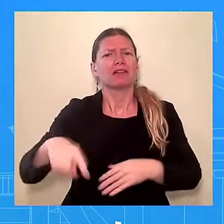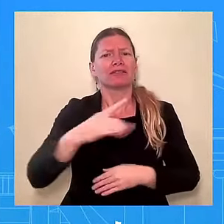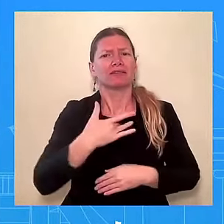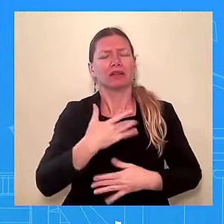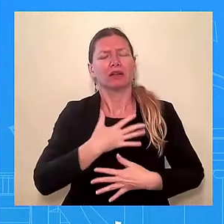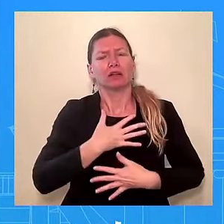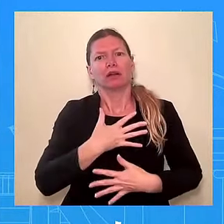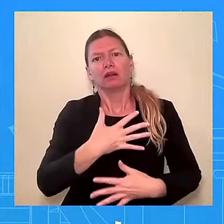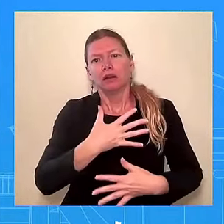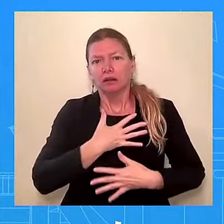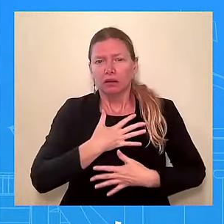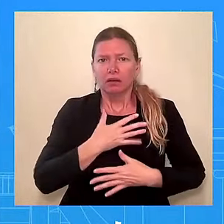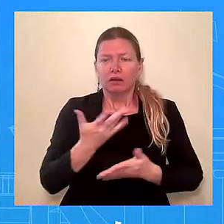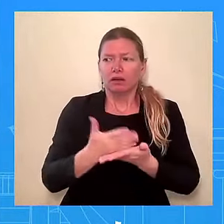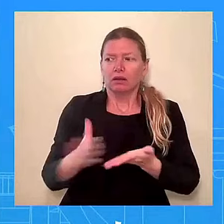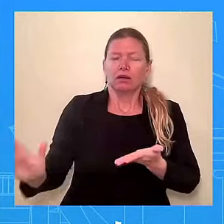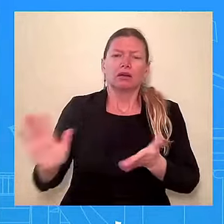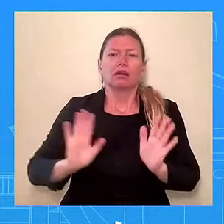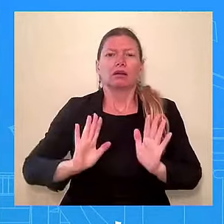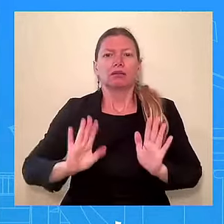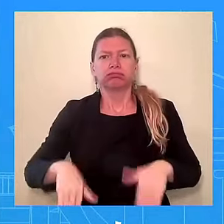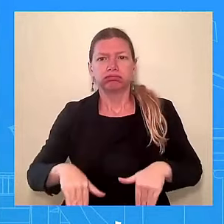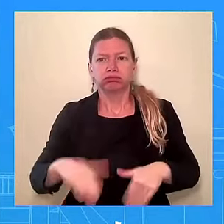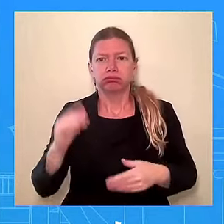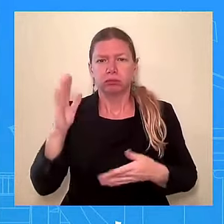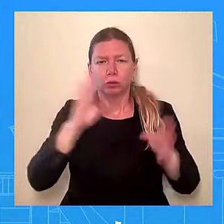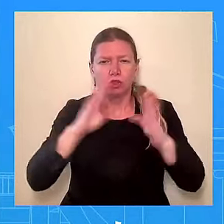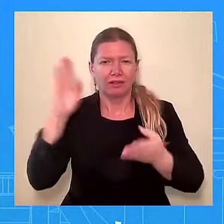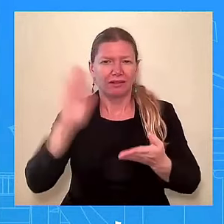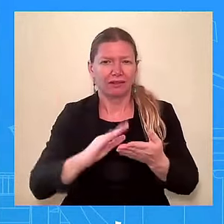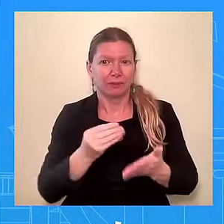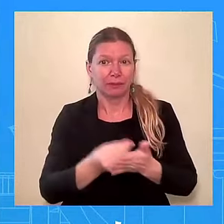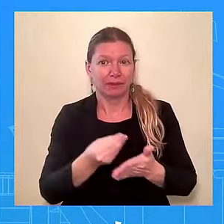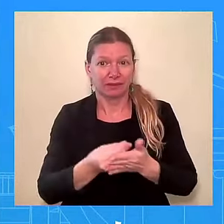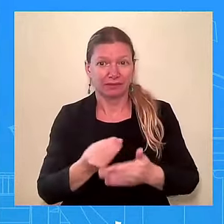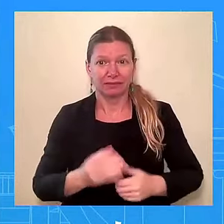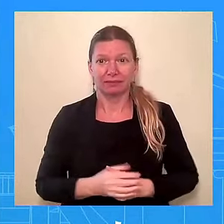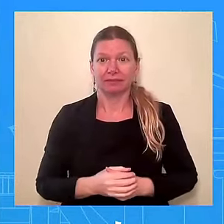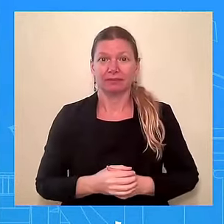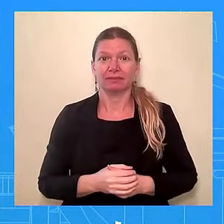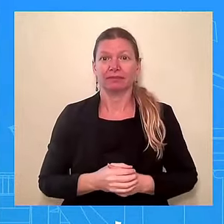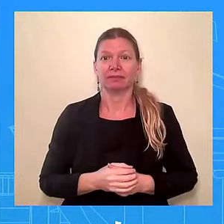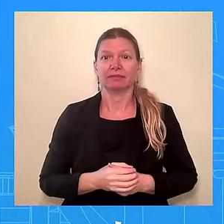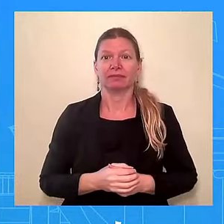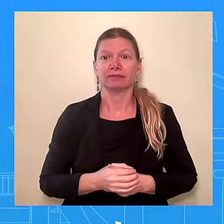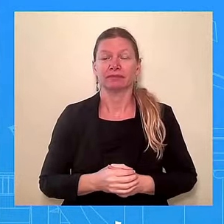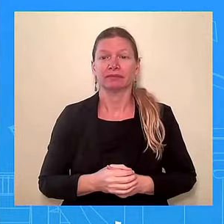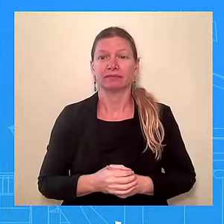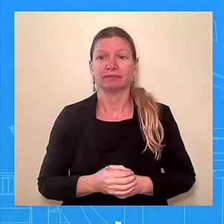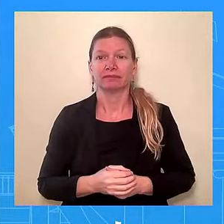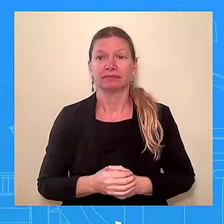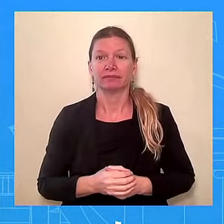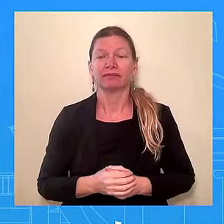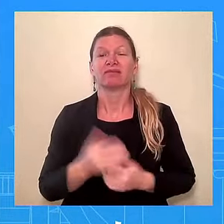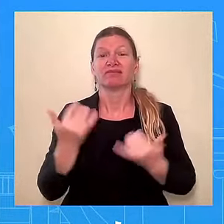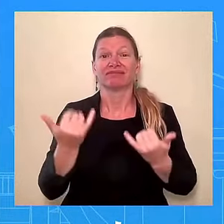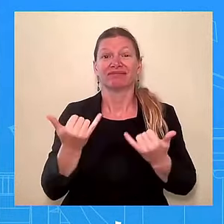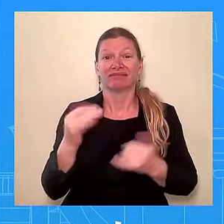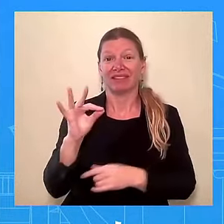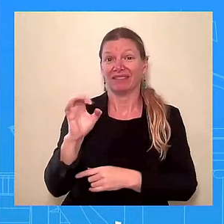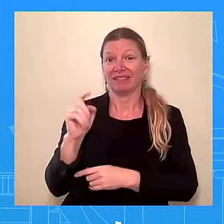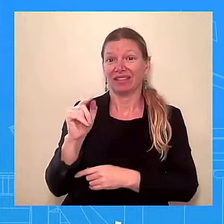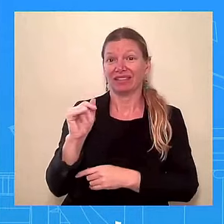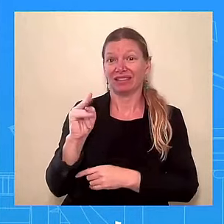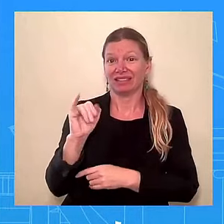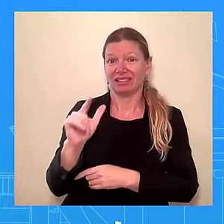and save lives. Since day one, the administration, President Biden, Vice President Harris, have prioritized action to combat